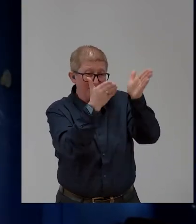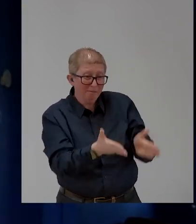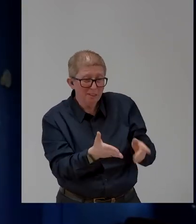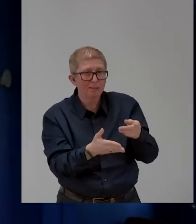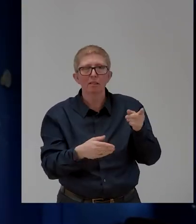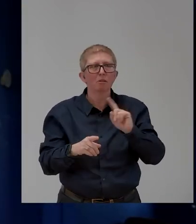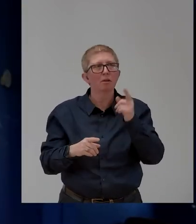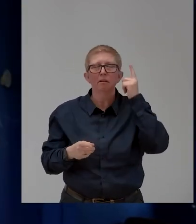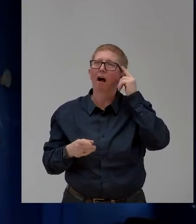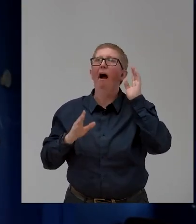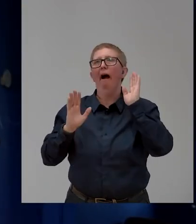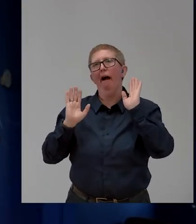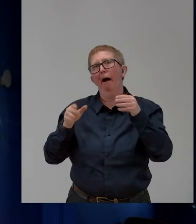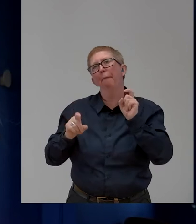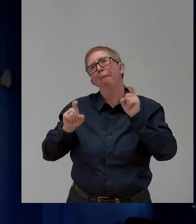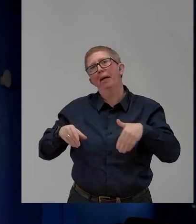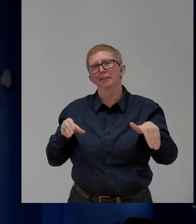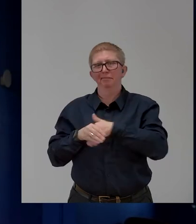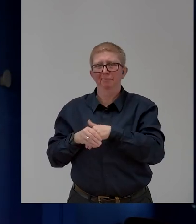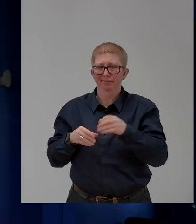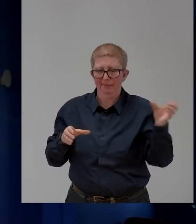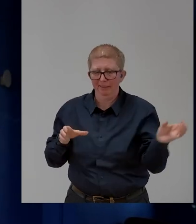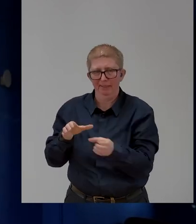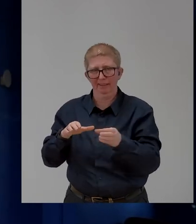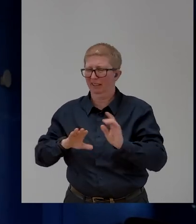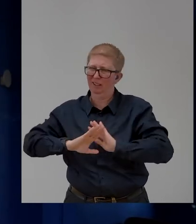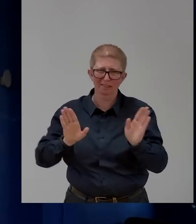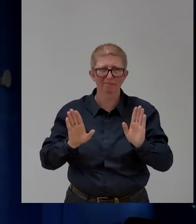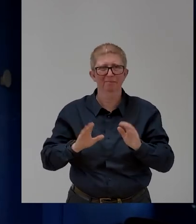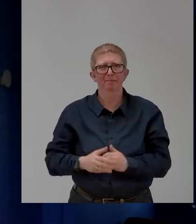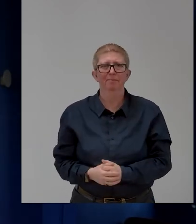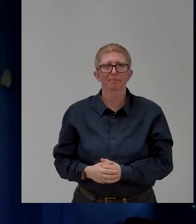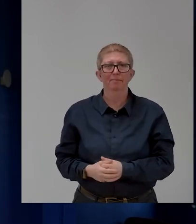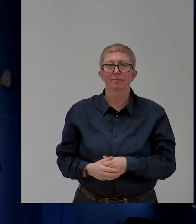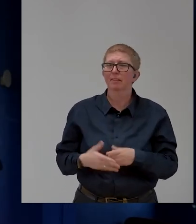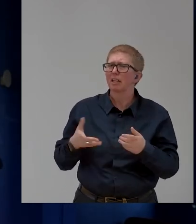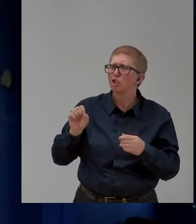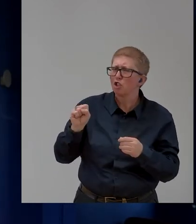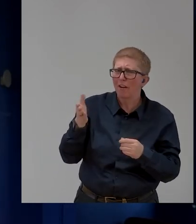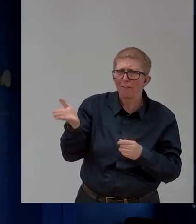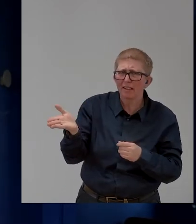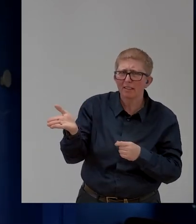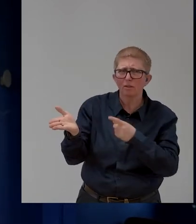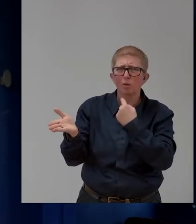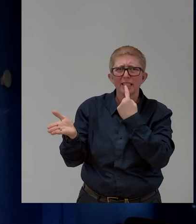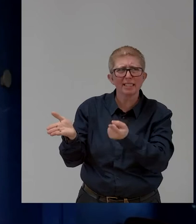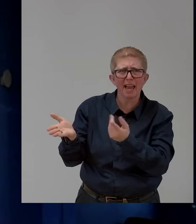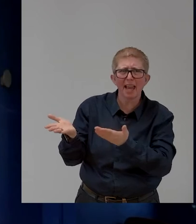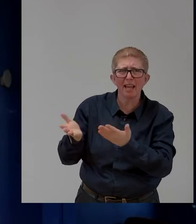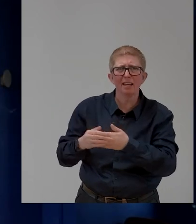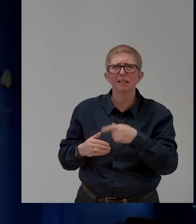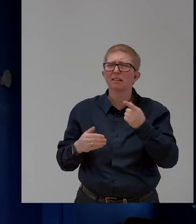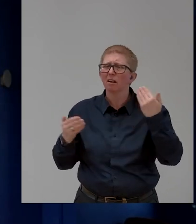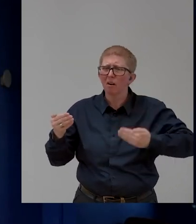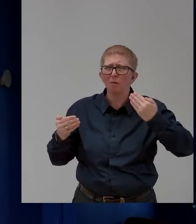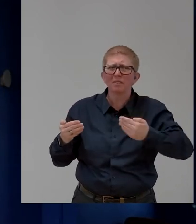about, I mean, that disability has often been on the sidelines and has never had as much